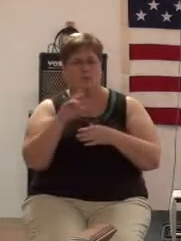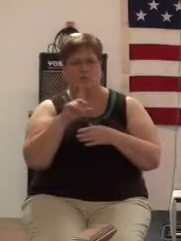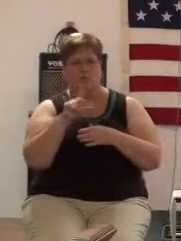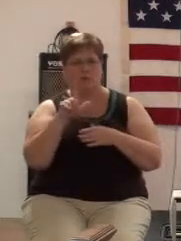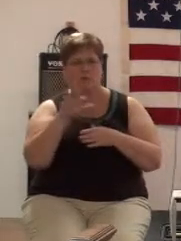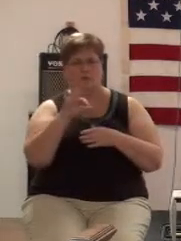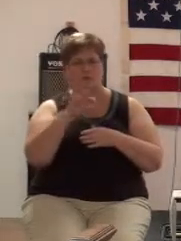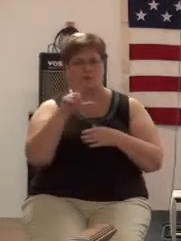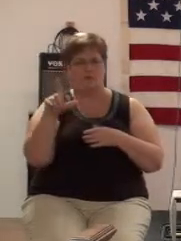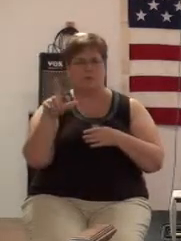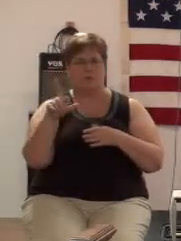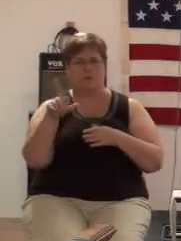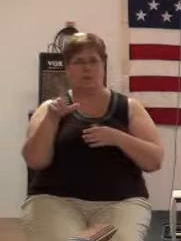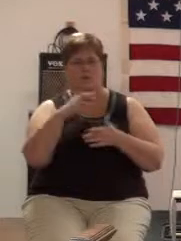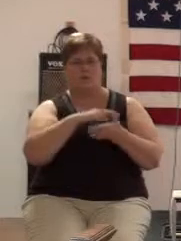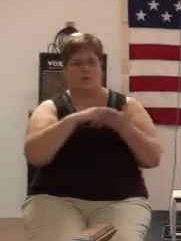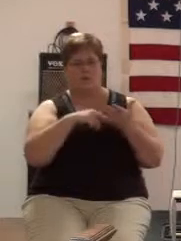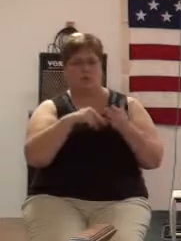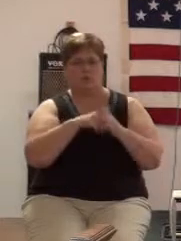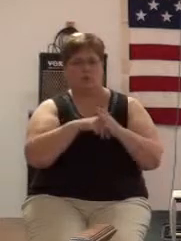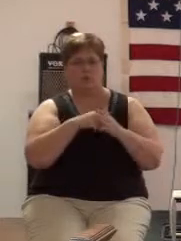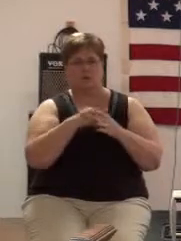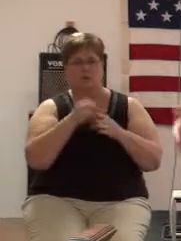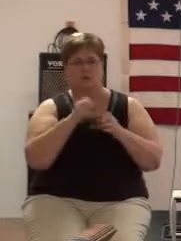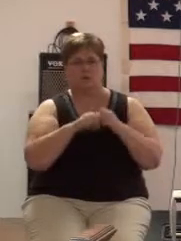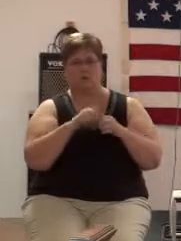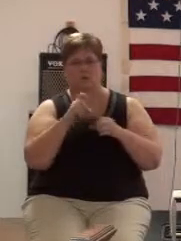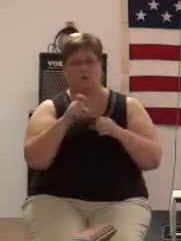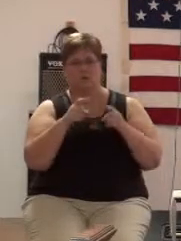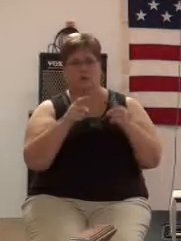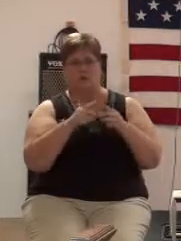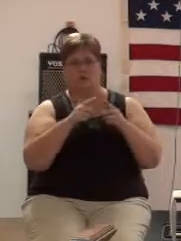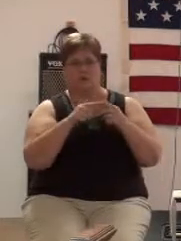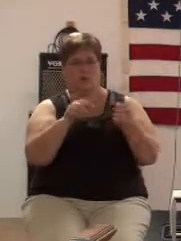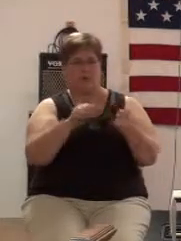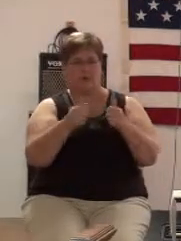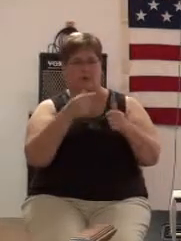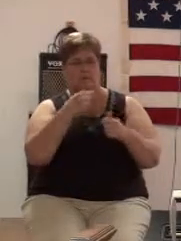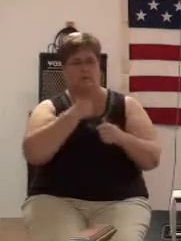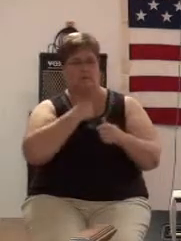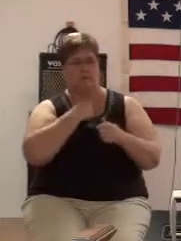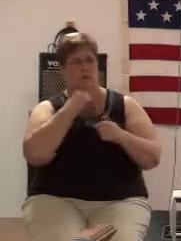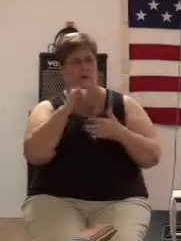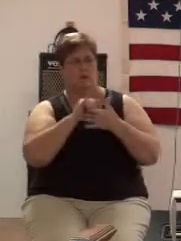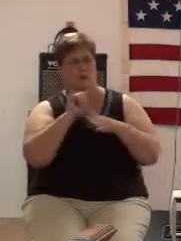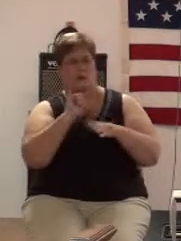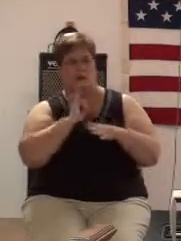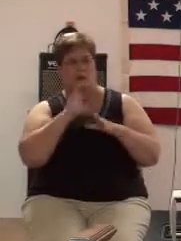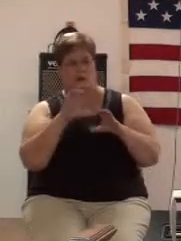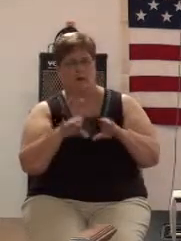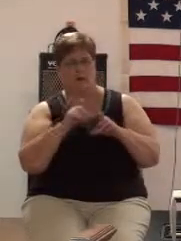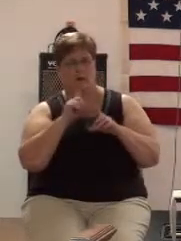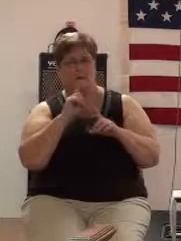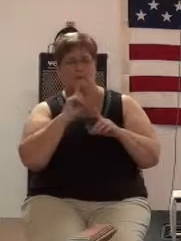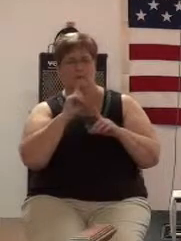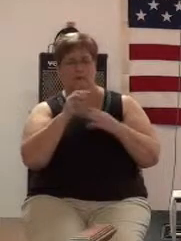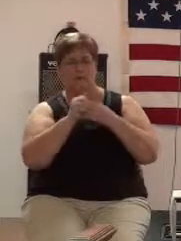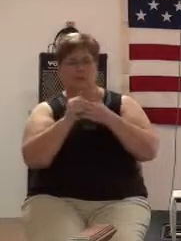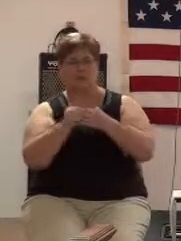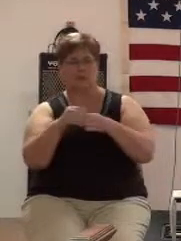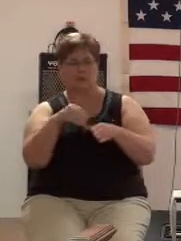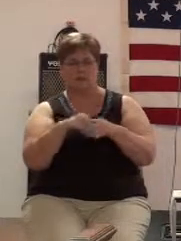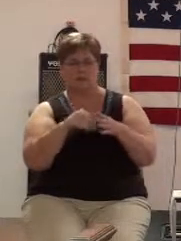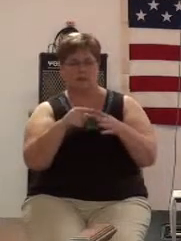righteousness. so therefore you need to baptize me that I can be led into